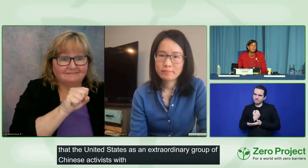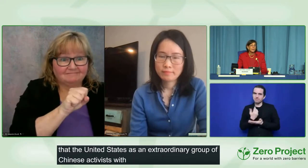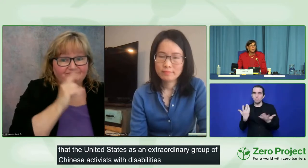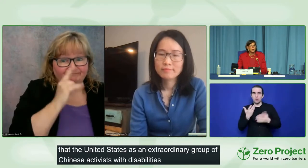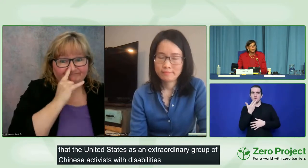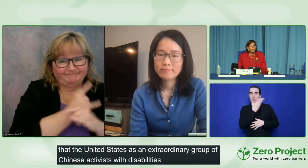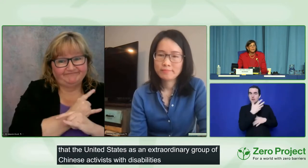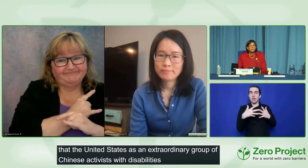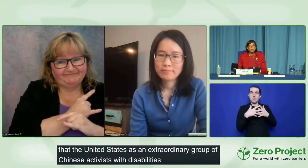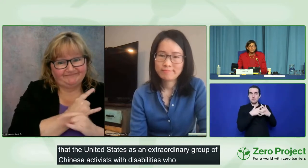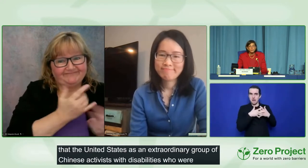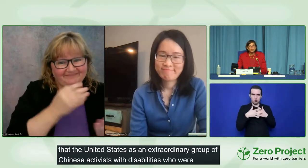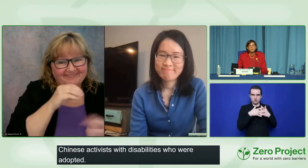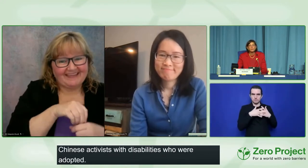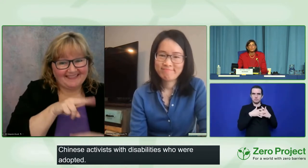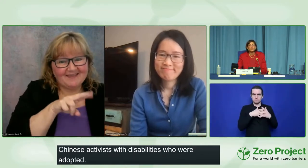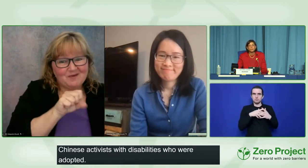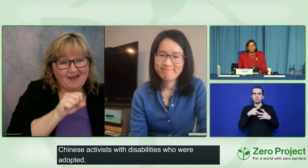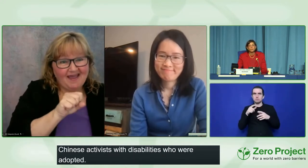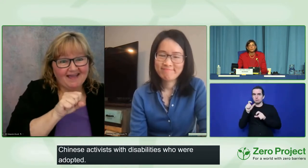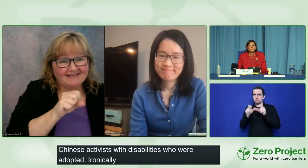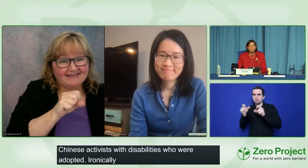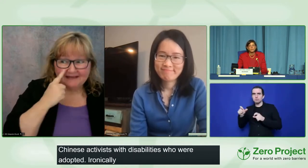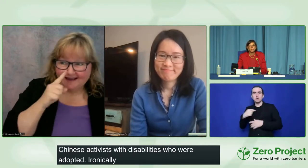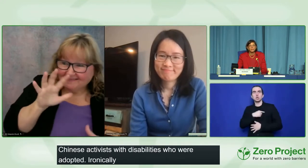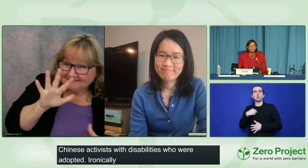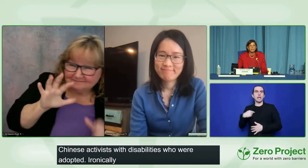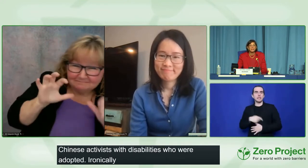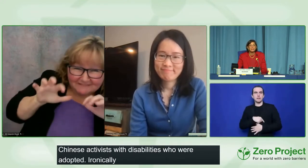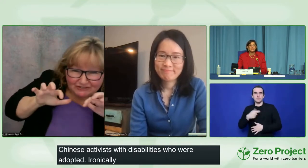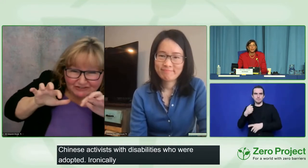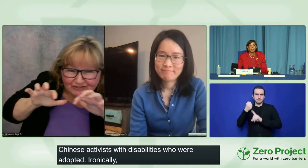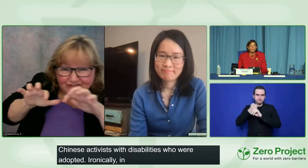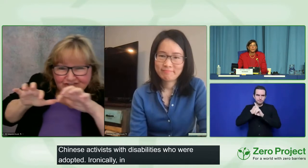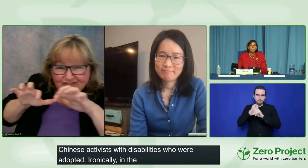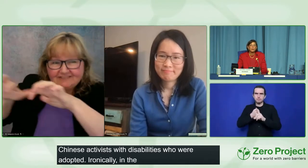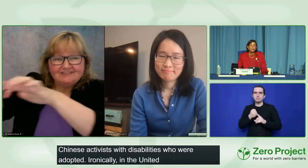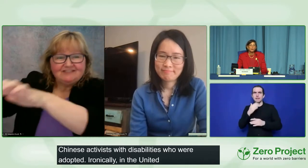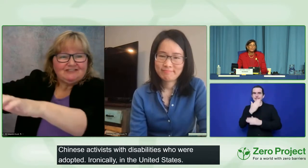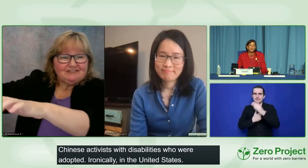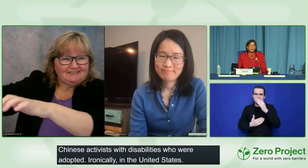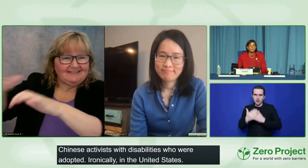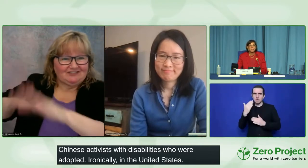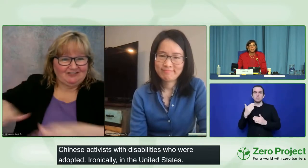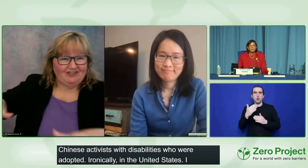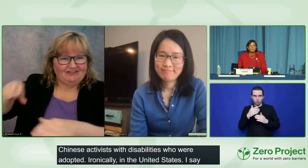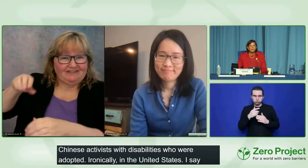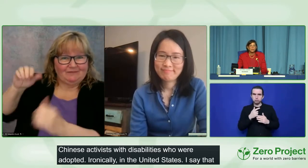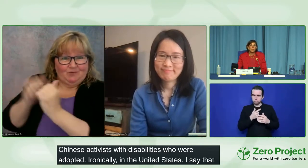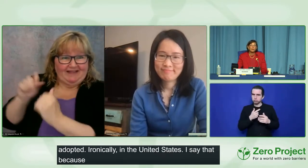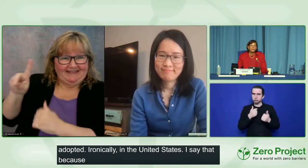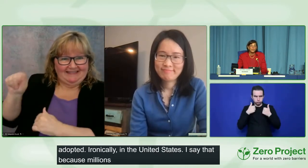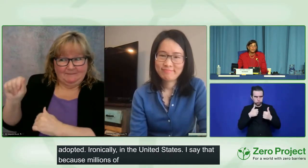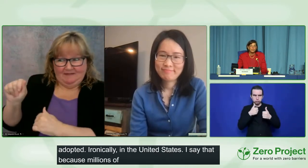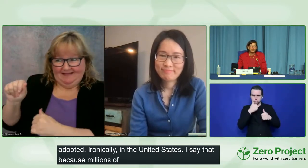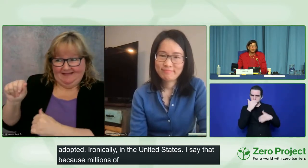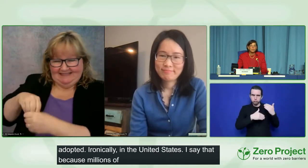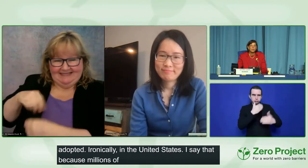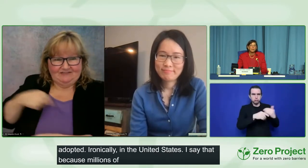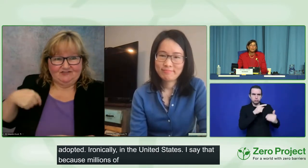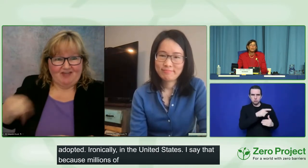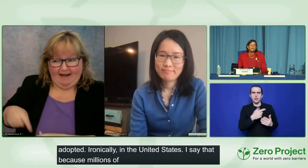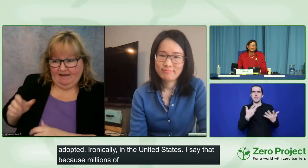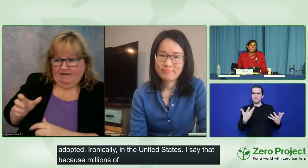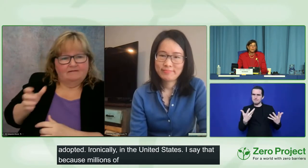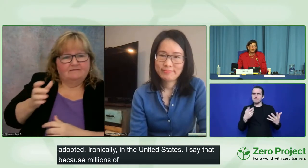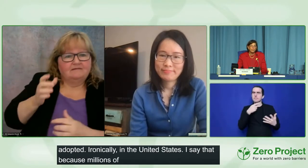I say that because millions of children with disabilities in China were forced into orphanages